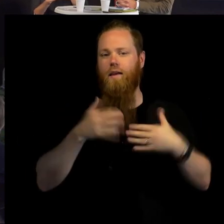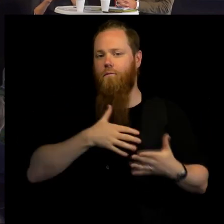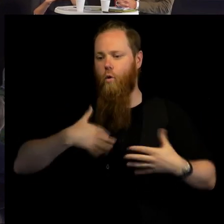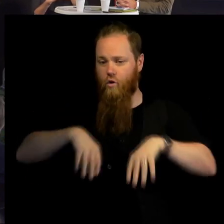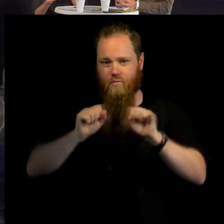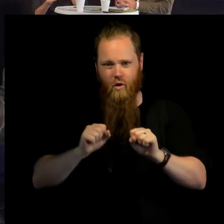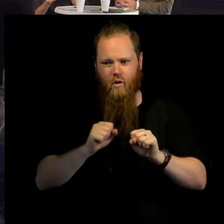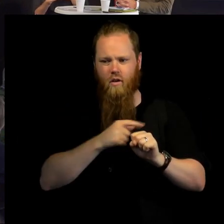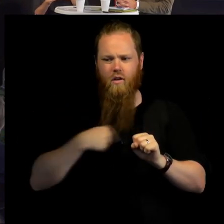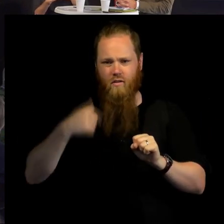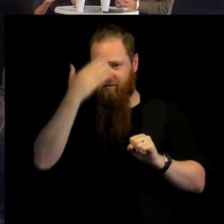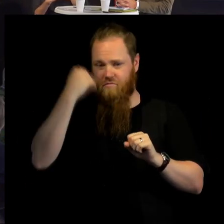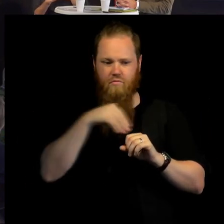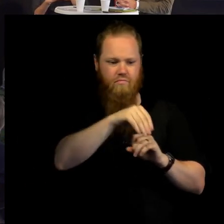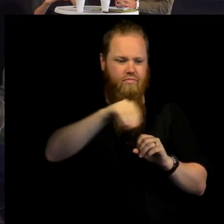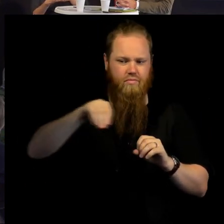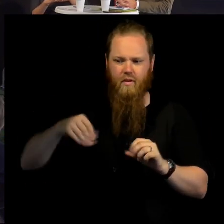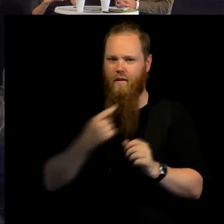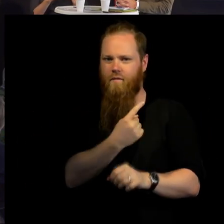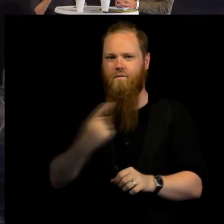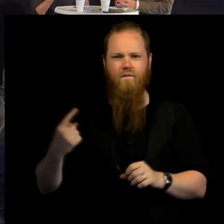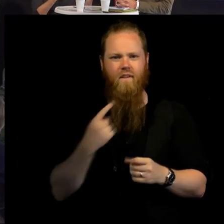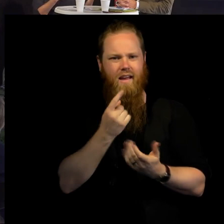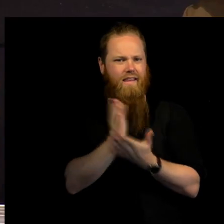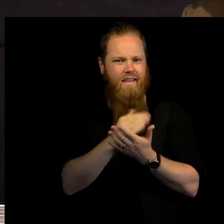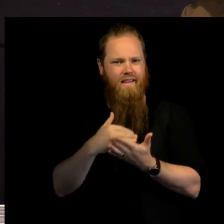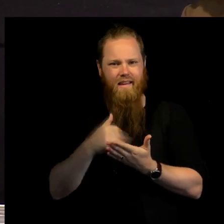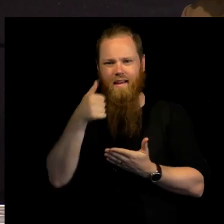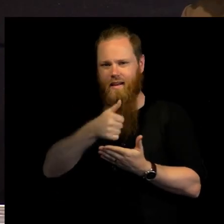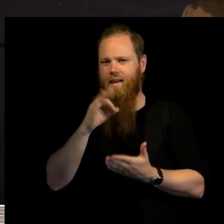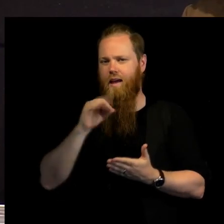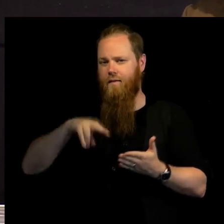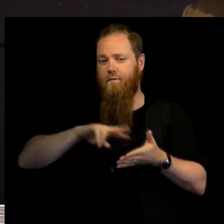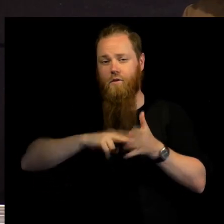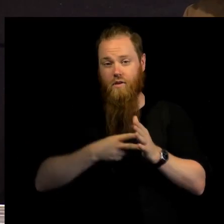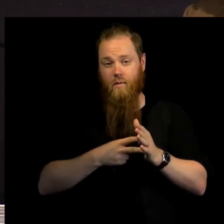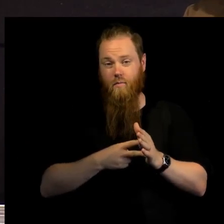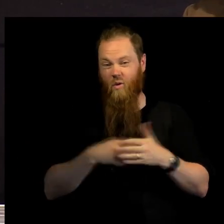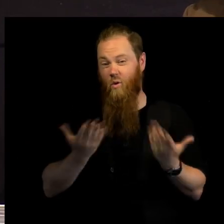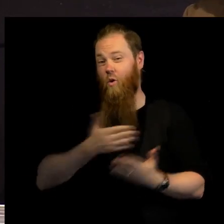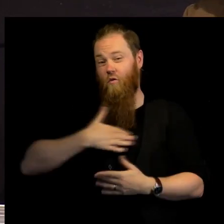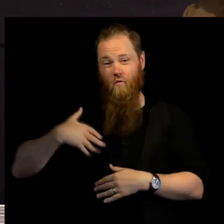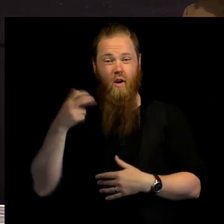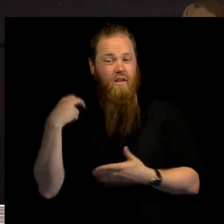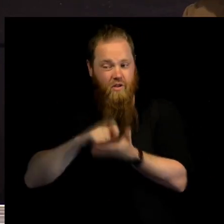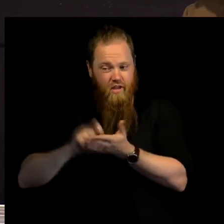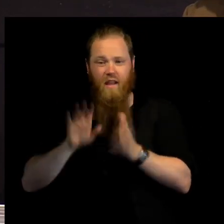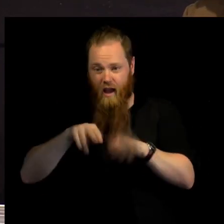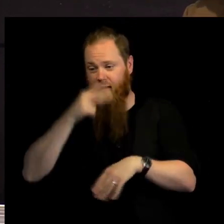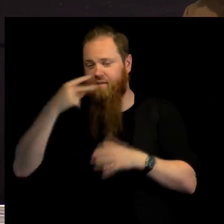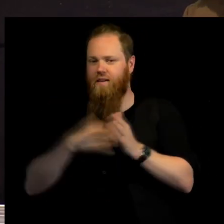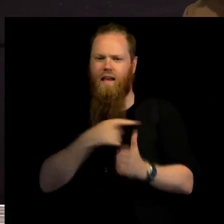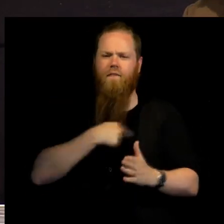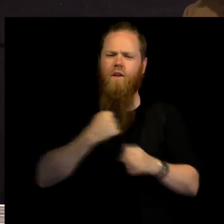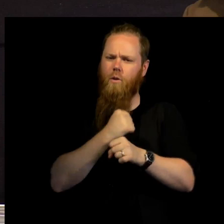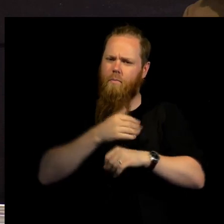entity within the UN system. then, of course, and that is actually something that the Secretary General has done, see to that we work much more